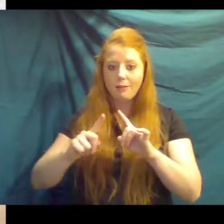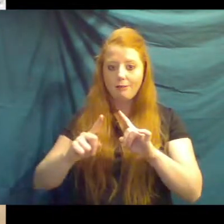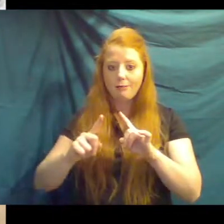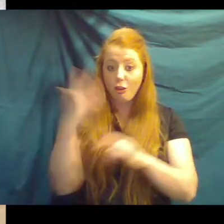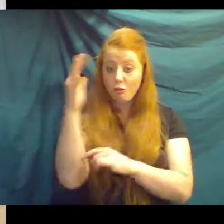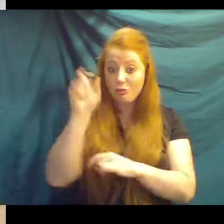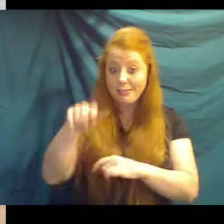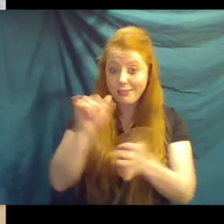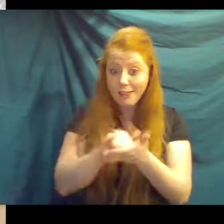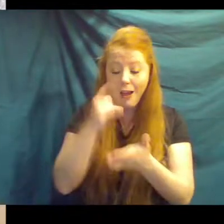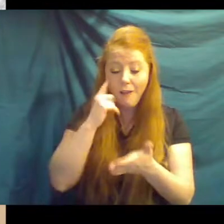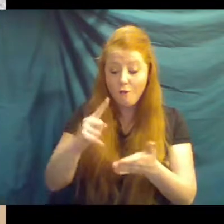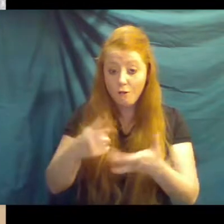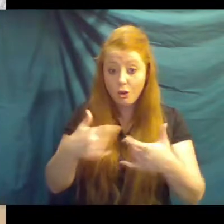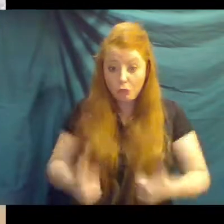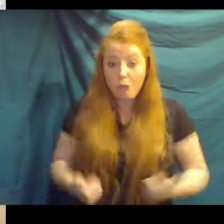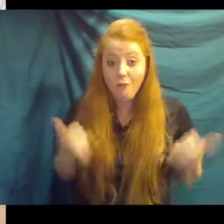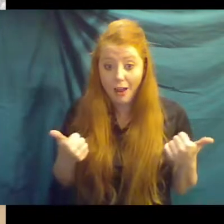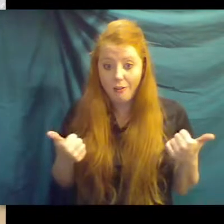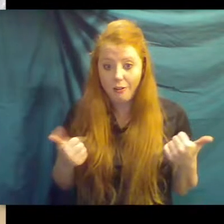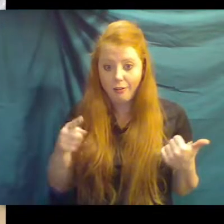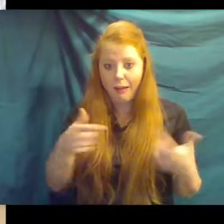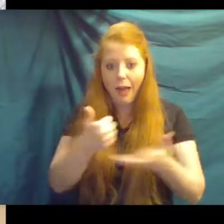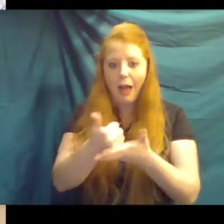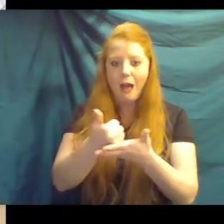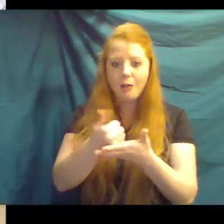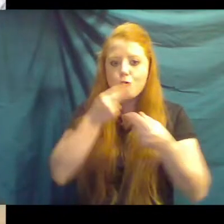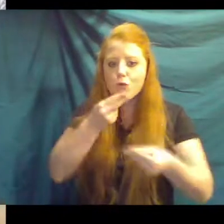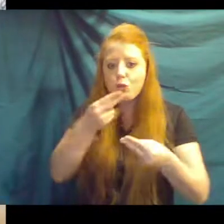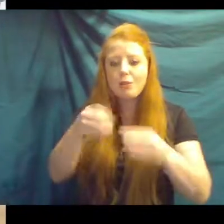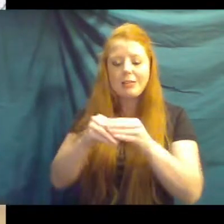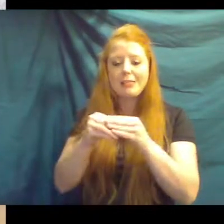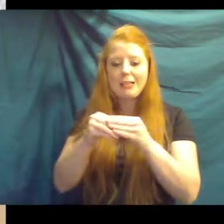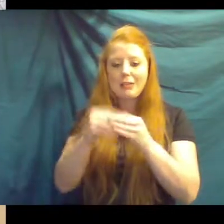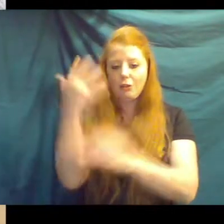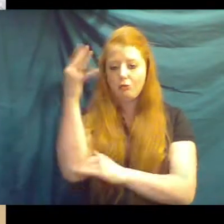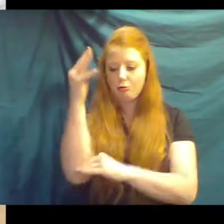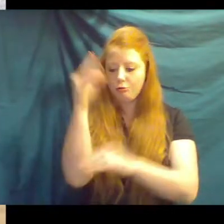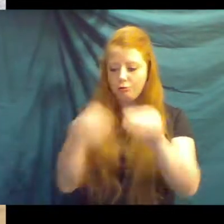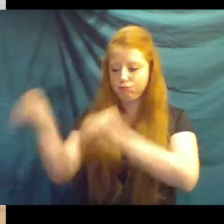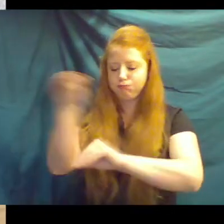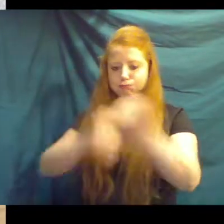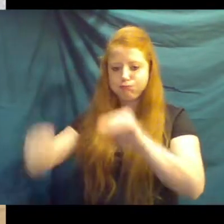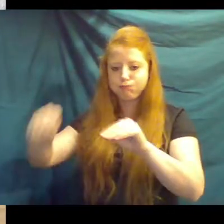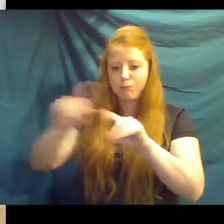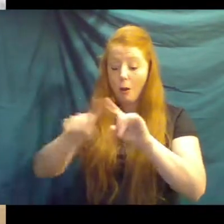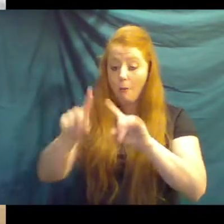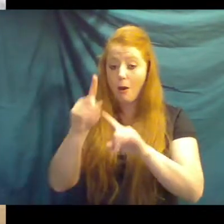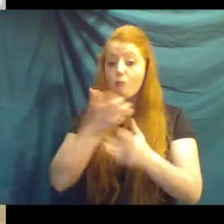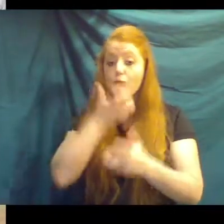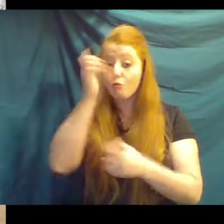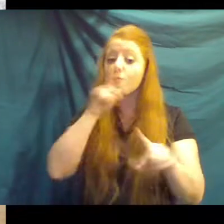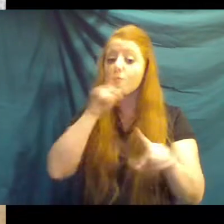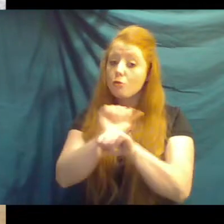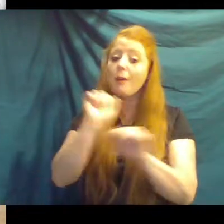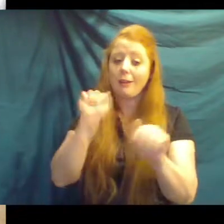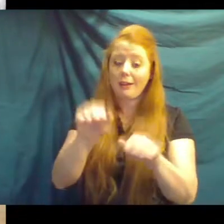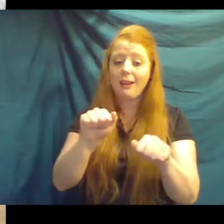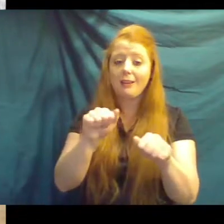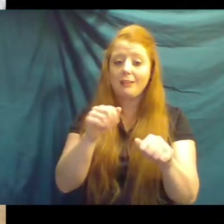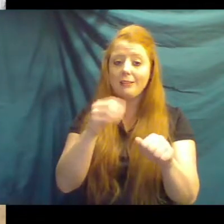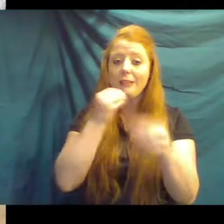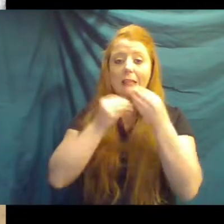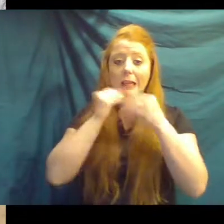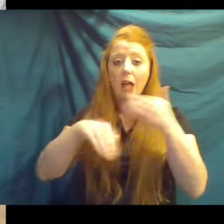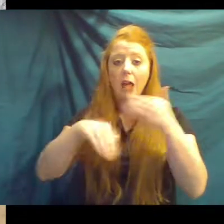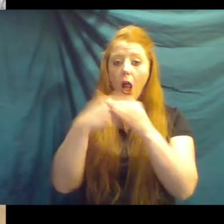tree system. I don't know a word for that. But the giraffe could definitely eat the bark off of these trees and they